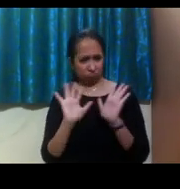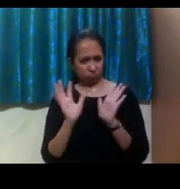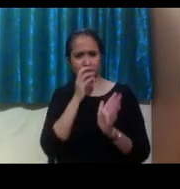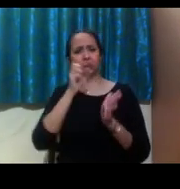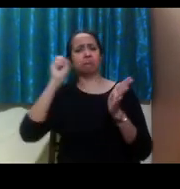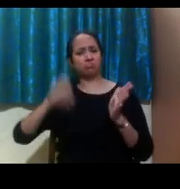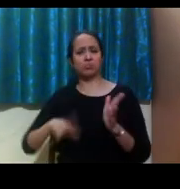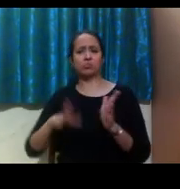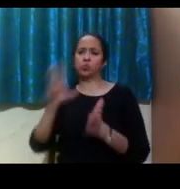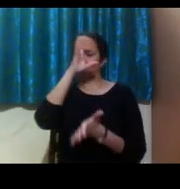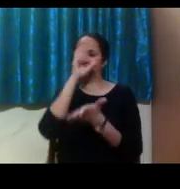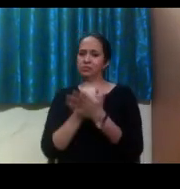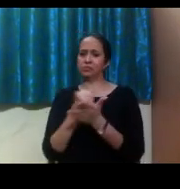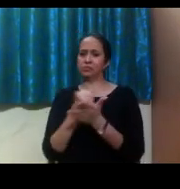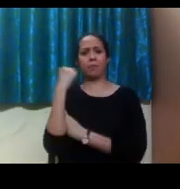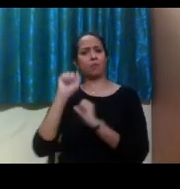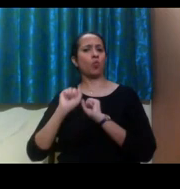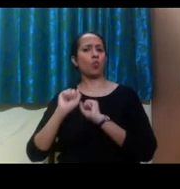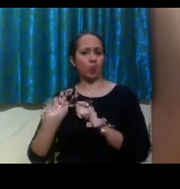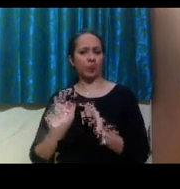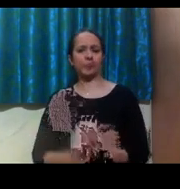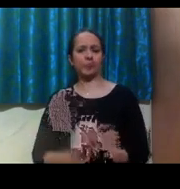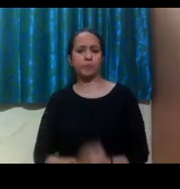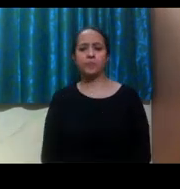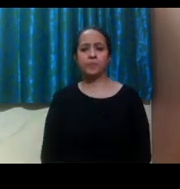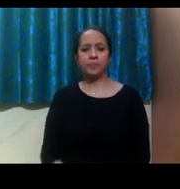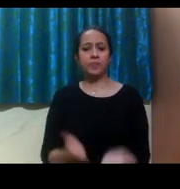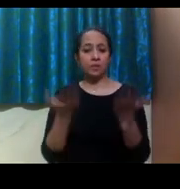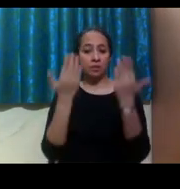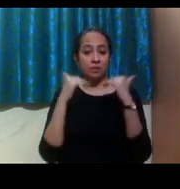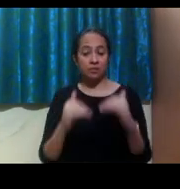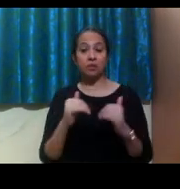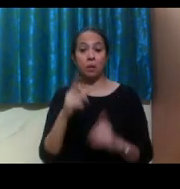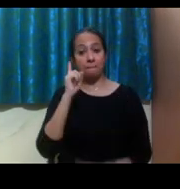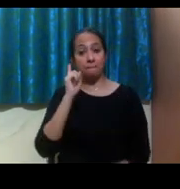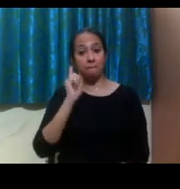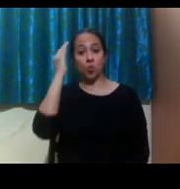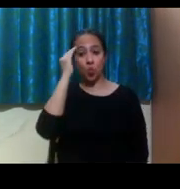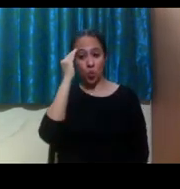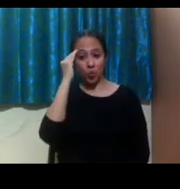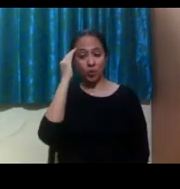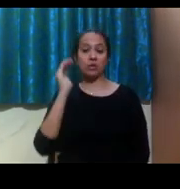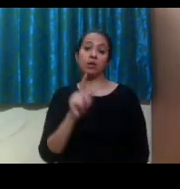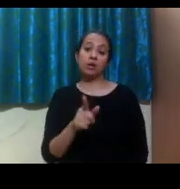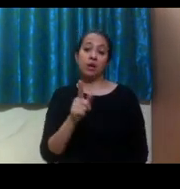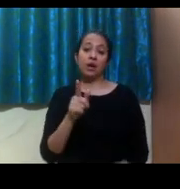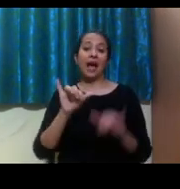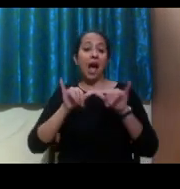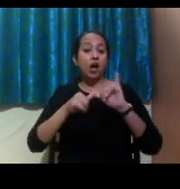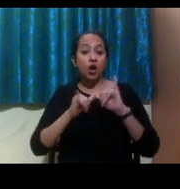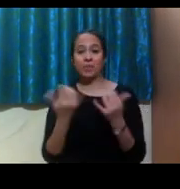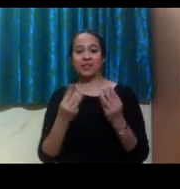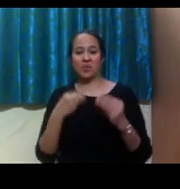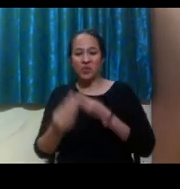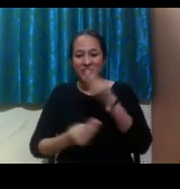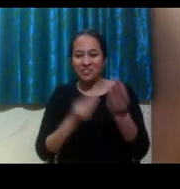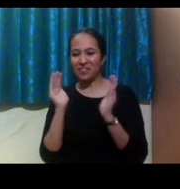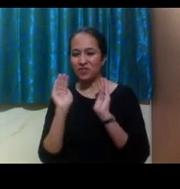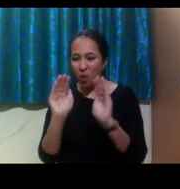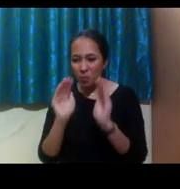the big thing to implement those accommodations is to make sure you take your accommodation memo and give it to your instructor.